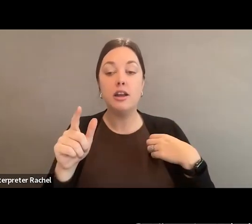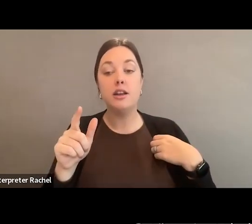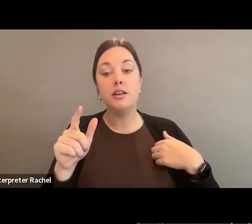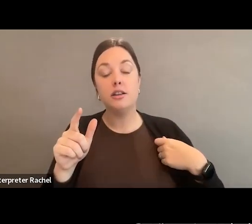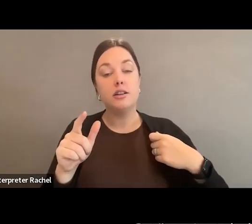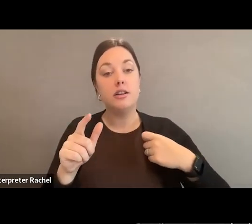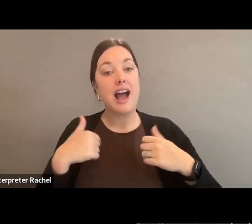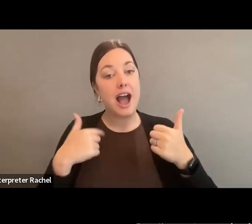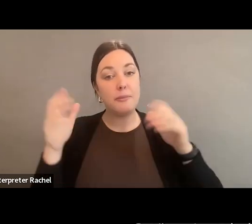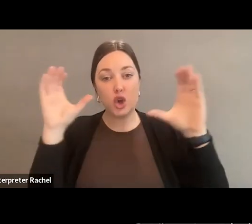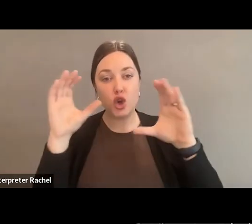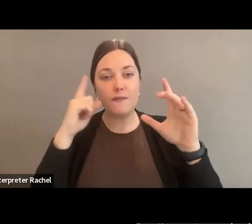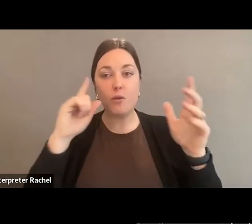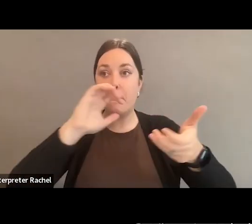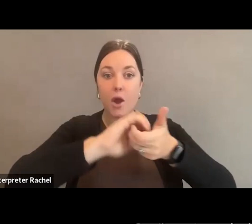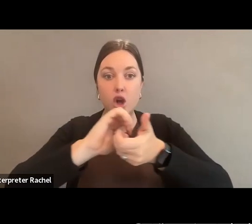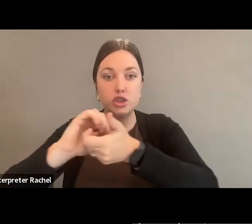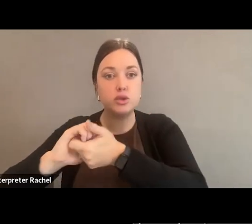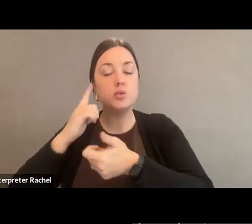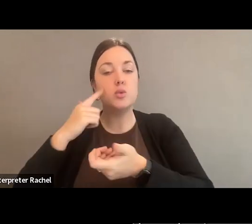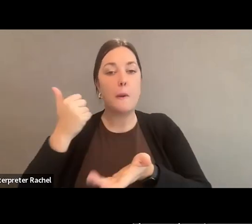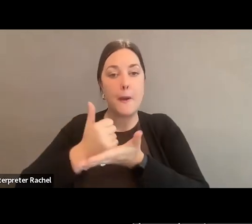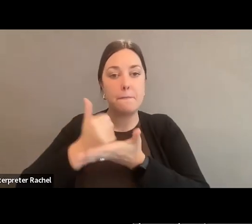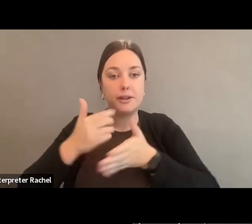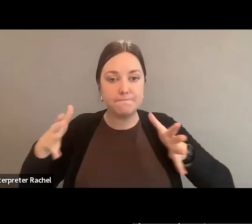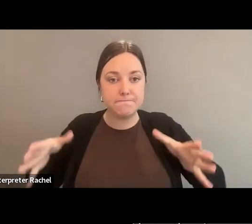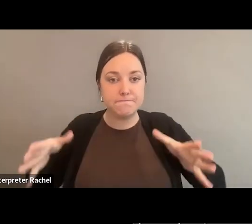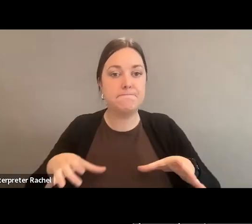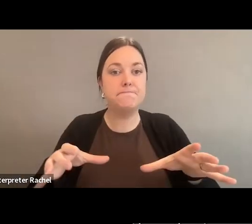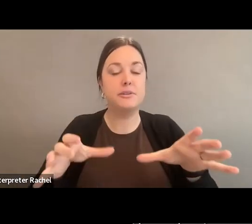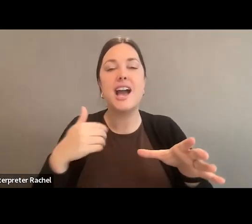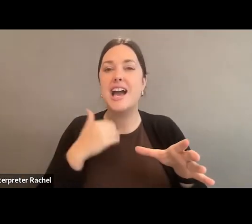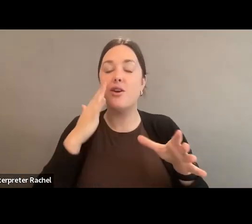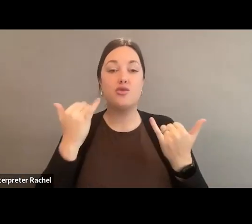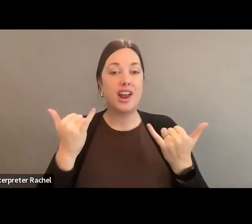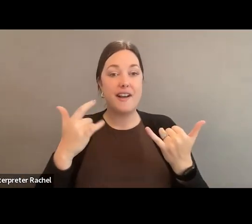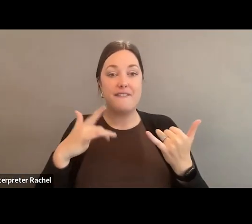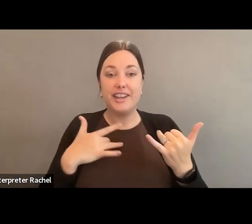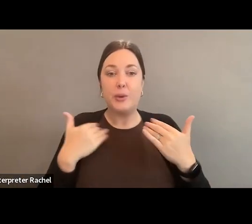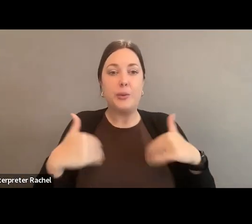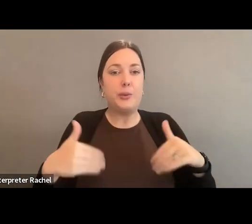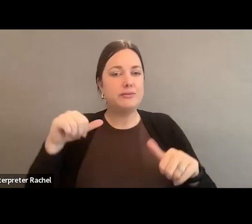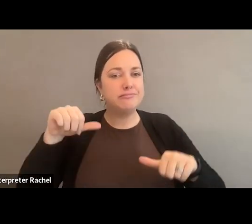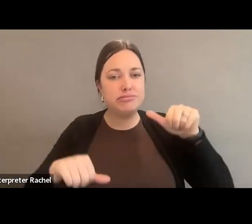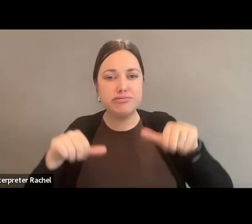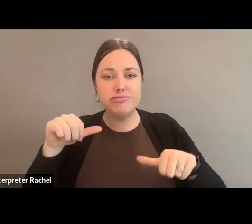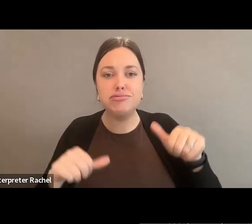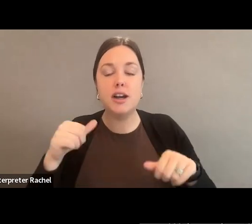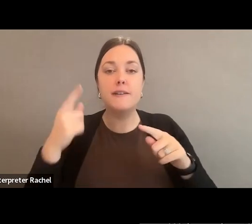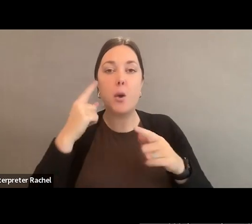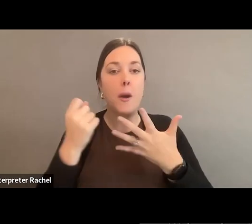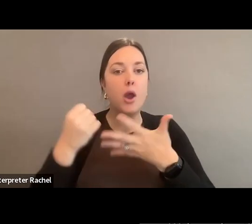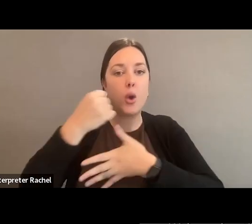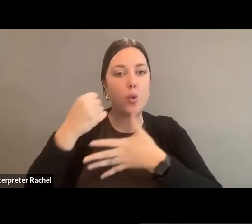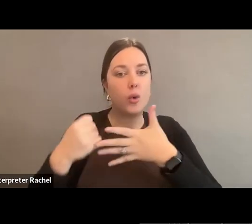partners to help me move this forward. I know there's a great deal of uncertainty right now about priorities for the new Congress.